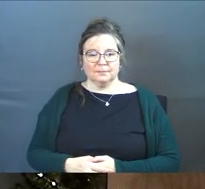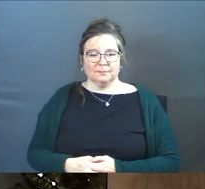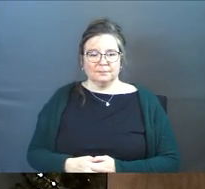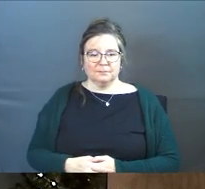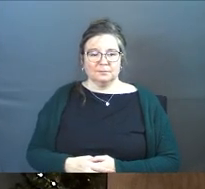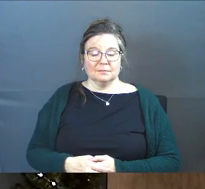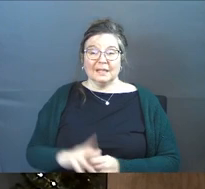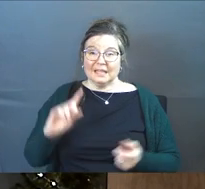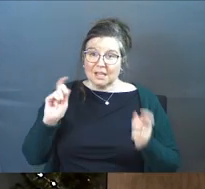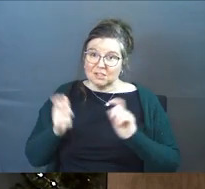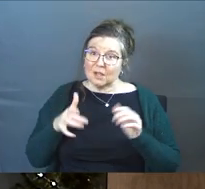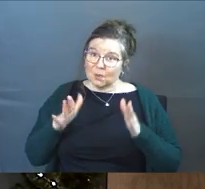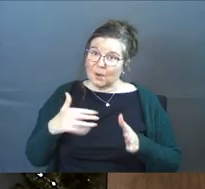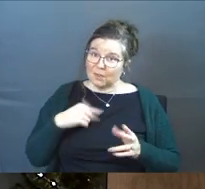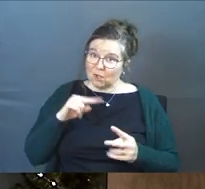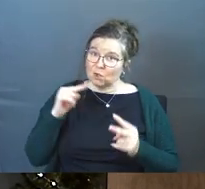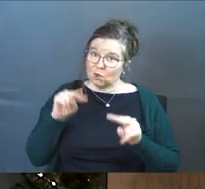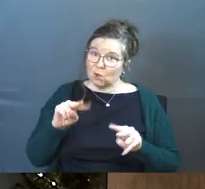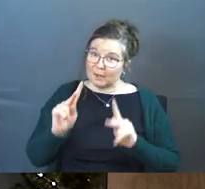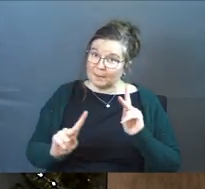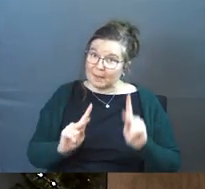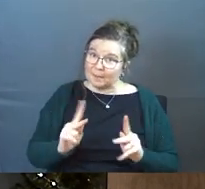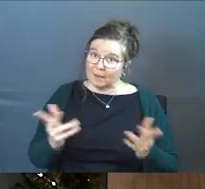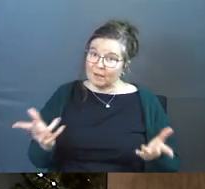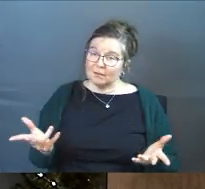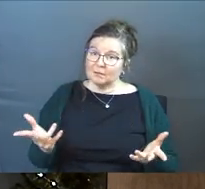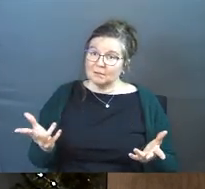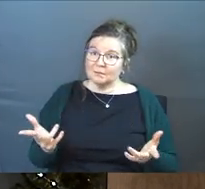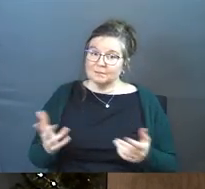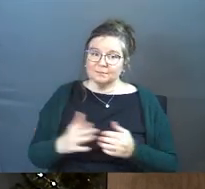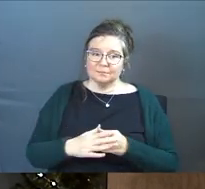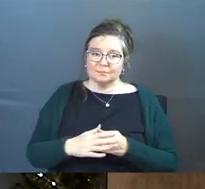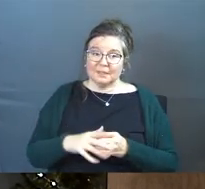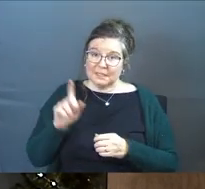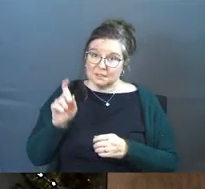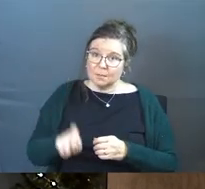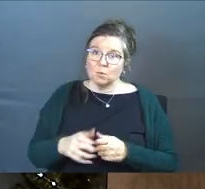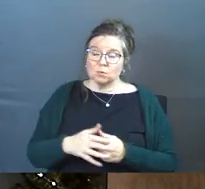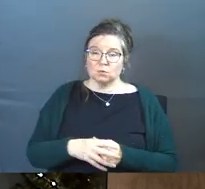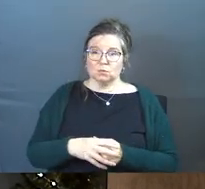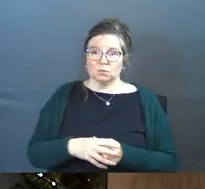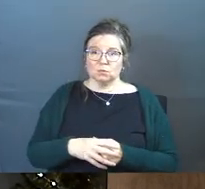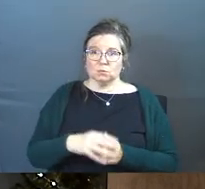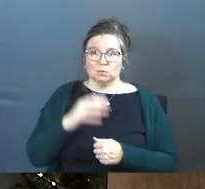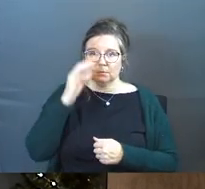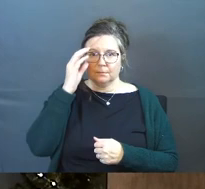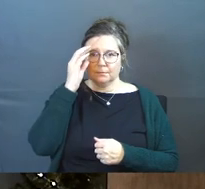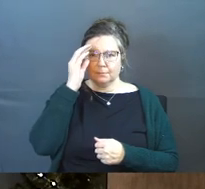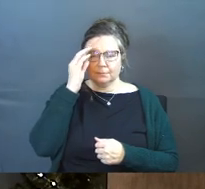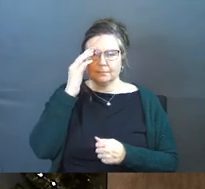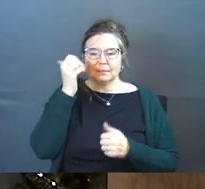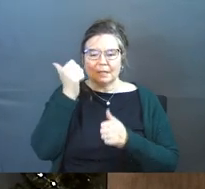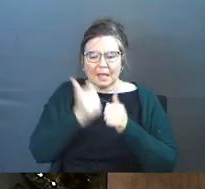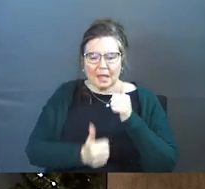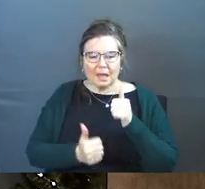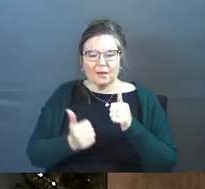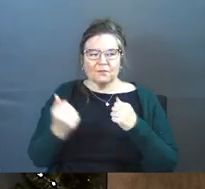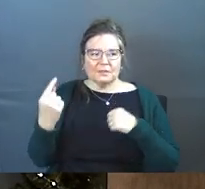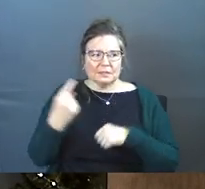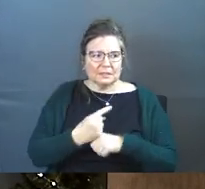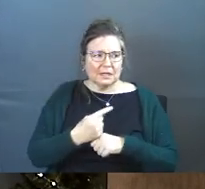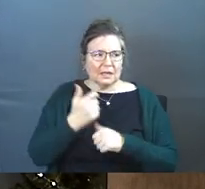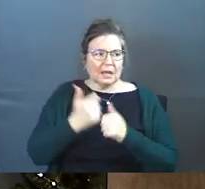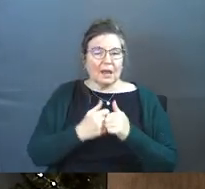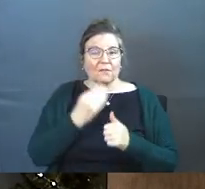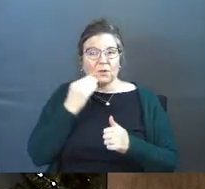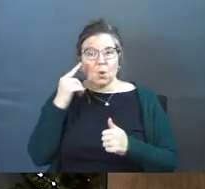It changes the way that you look at people. It's supposed to. Every single day,